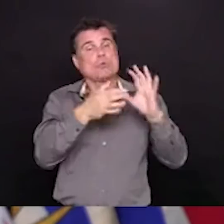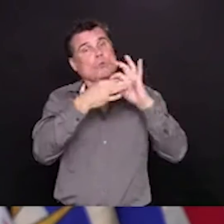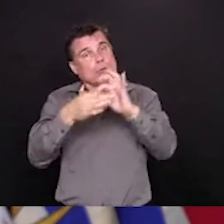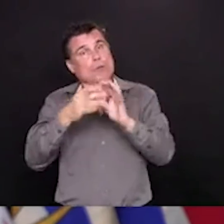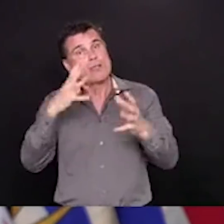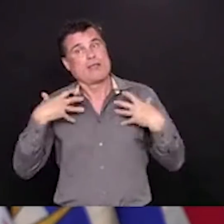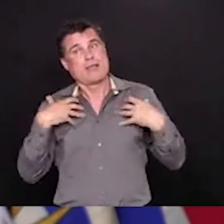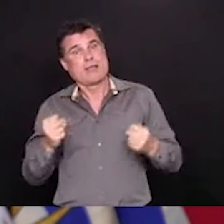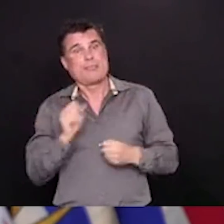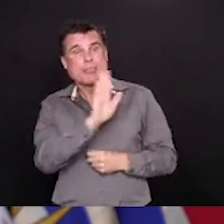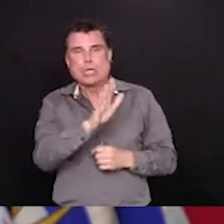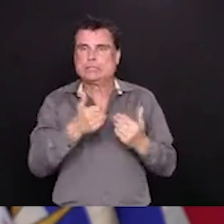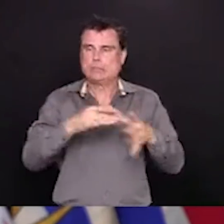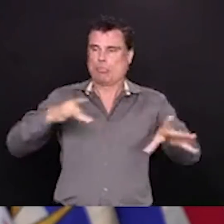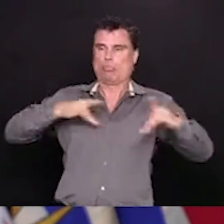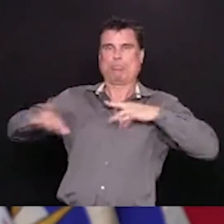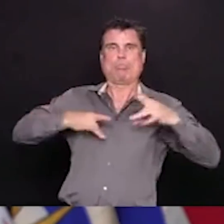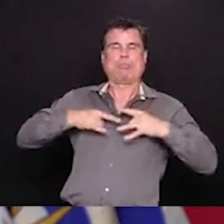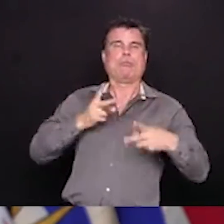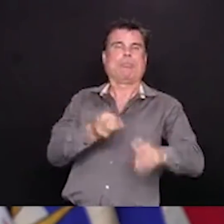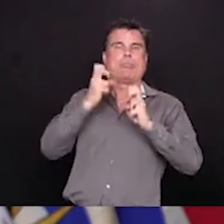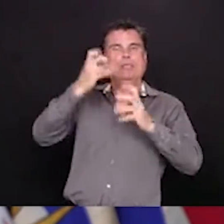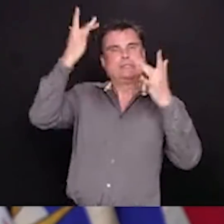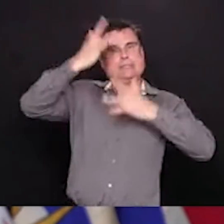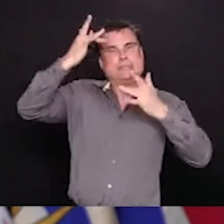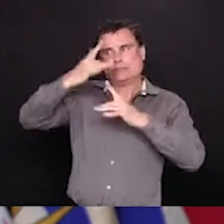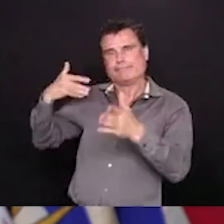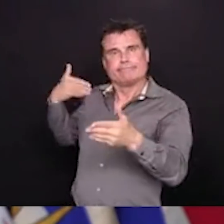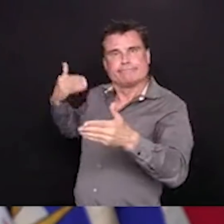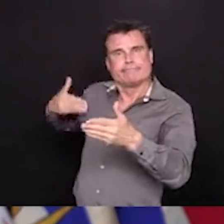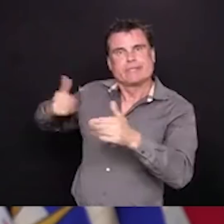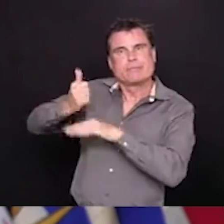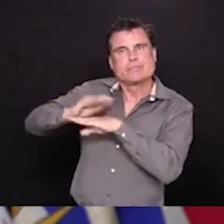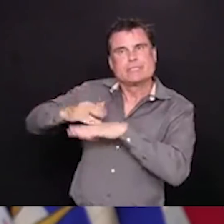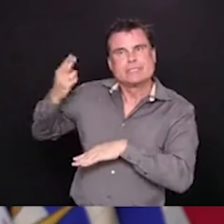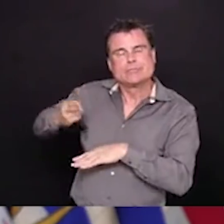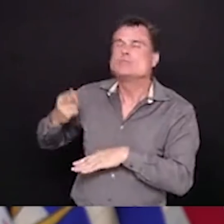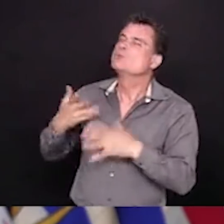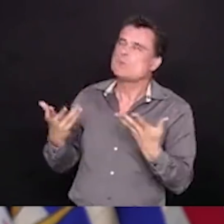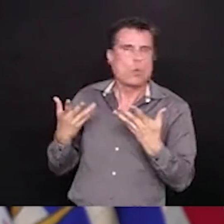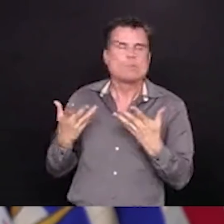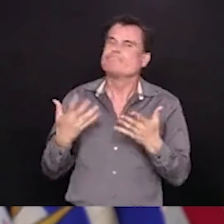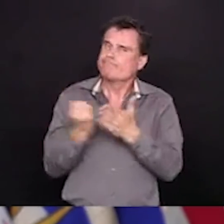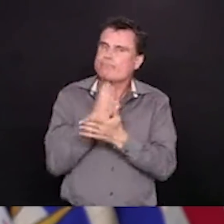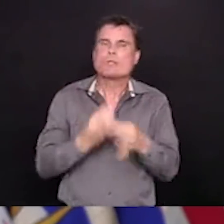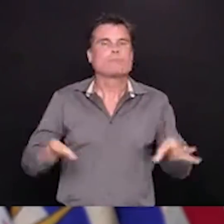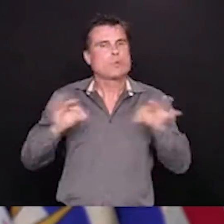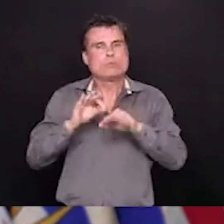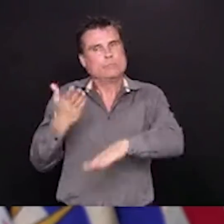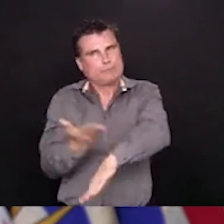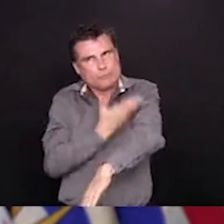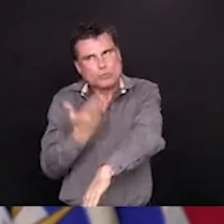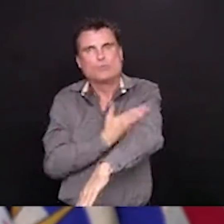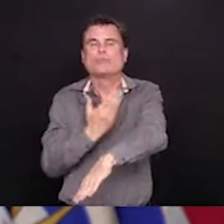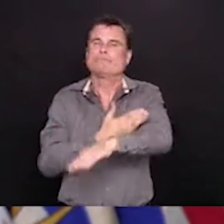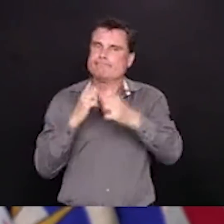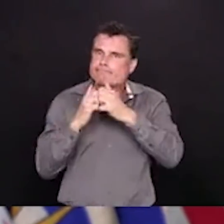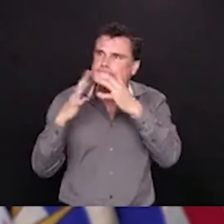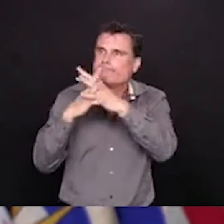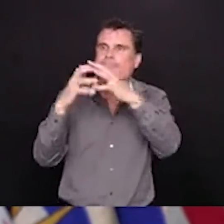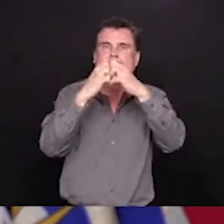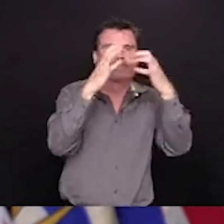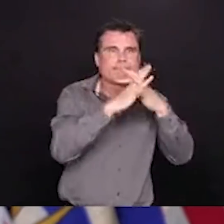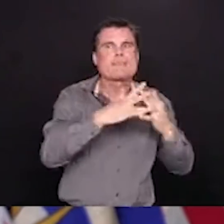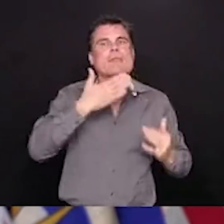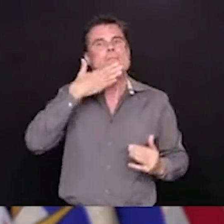step to making sure that we put in the appropriate extra supports they need, and particularly to focus on protection of our